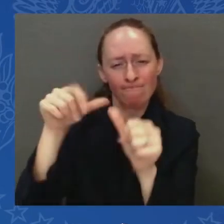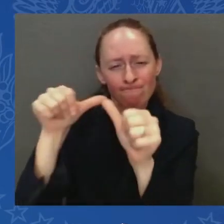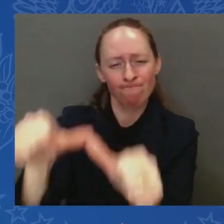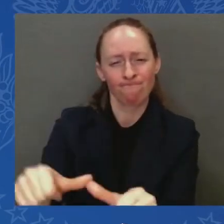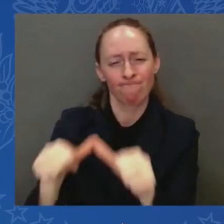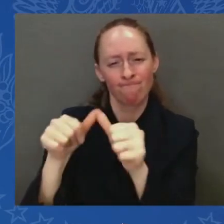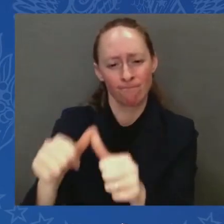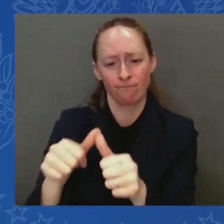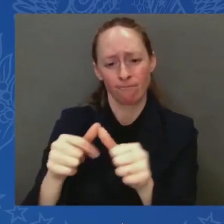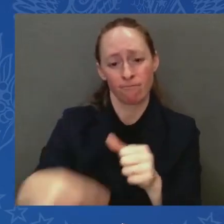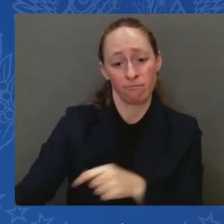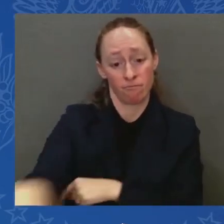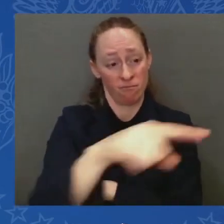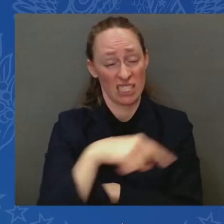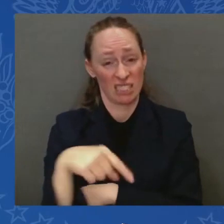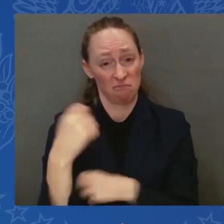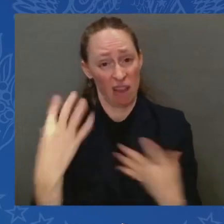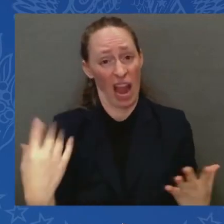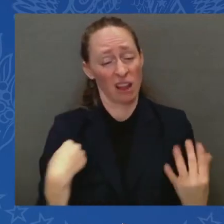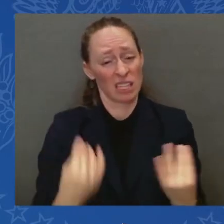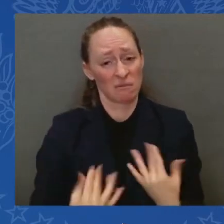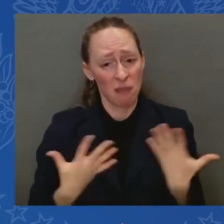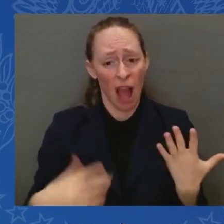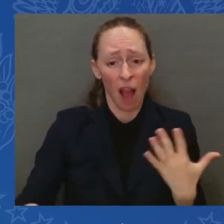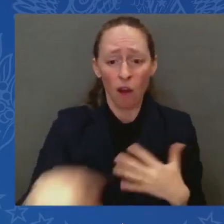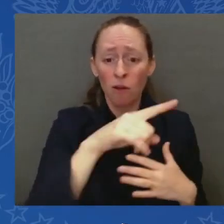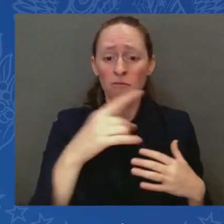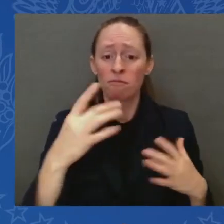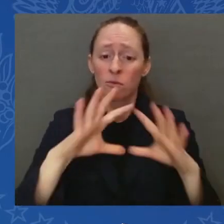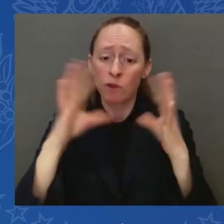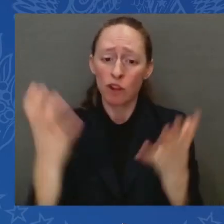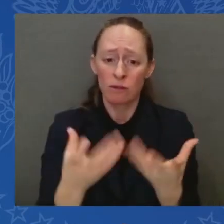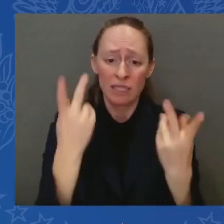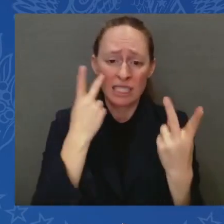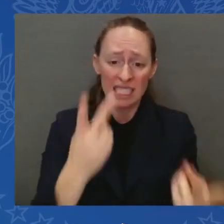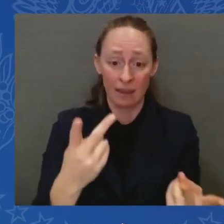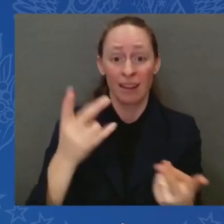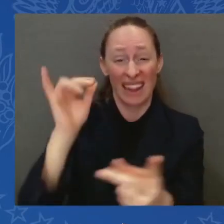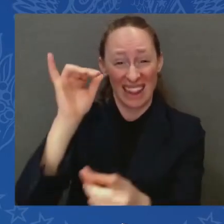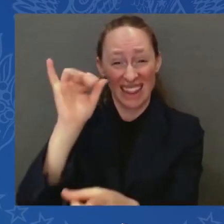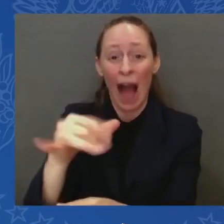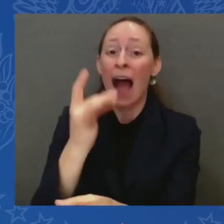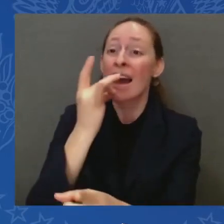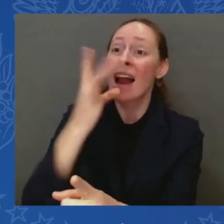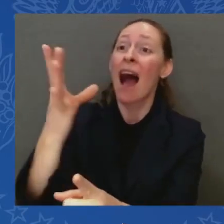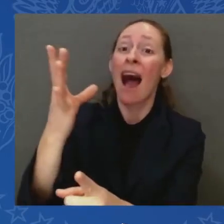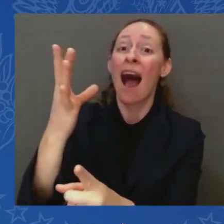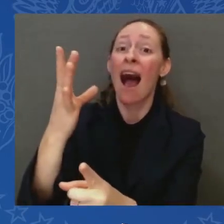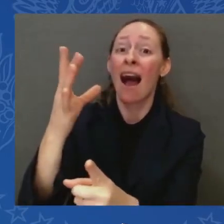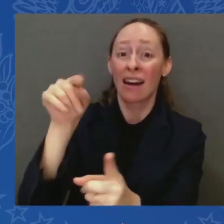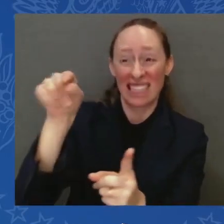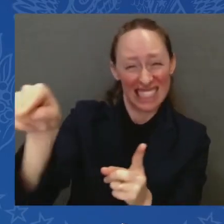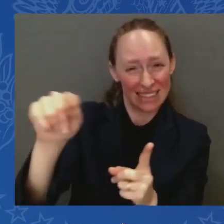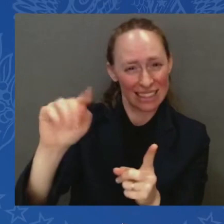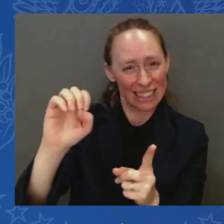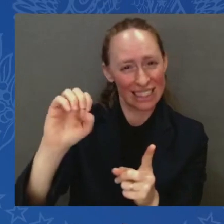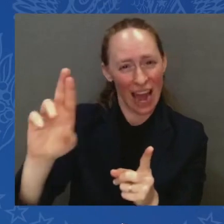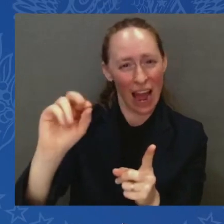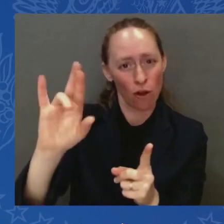what the terrorists seek to destroy. That's what they seek to destroy. But because they live in darkness.